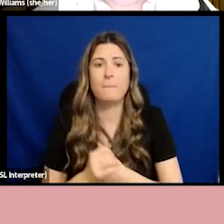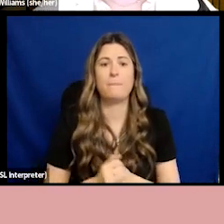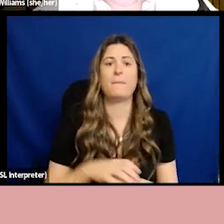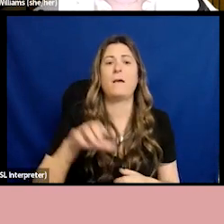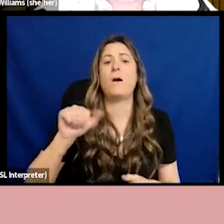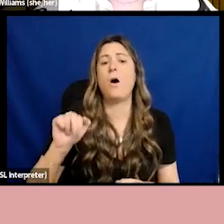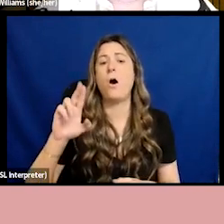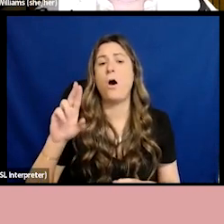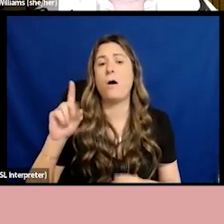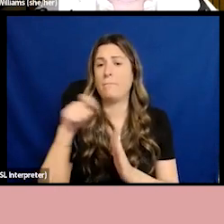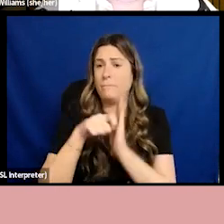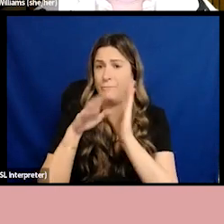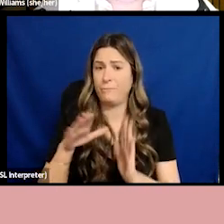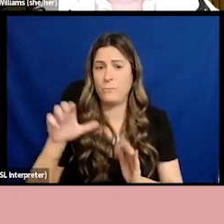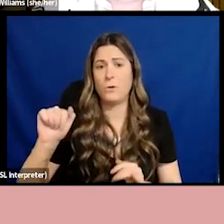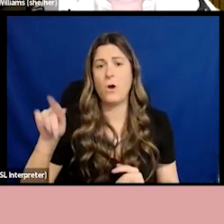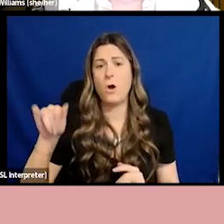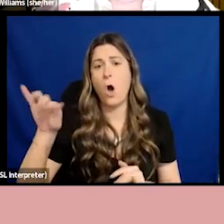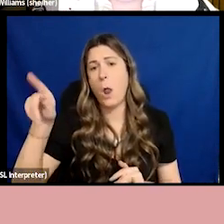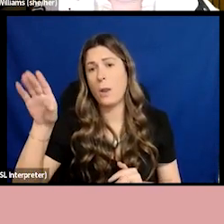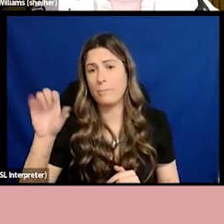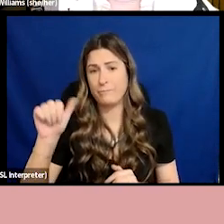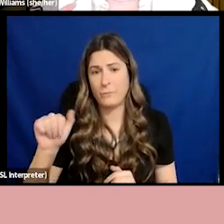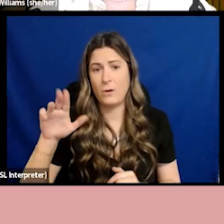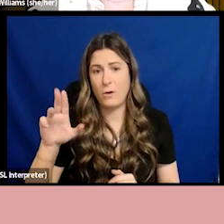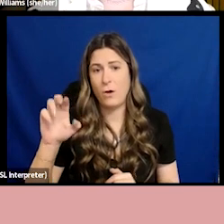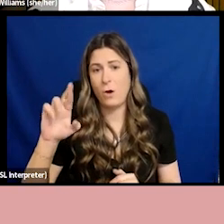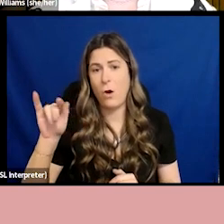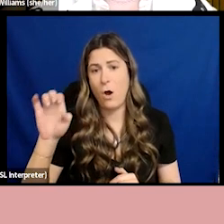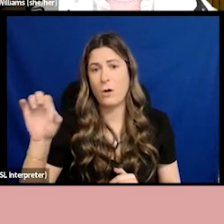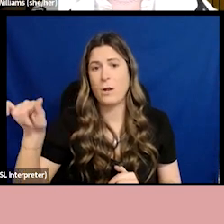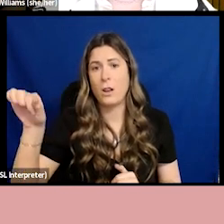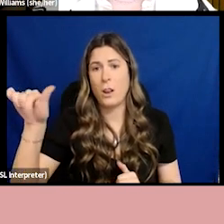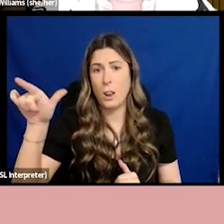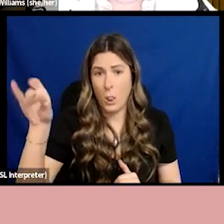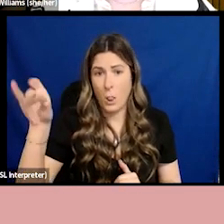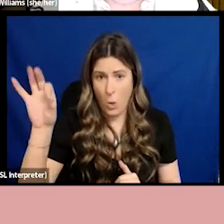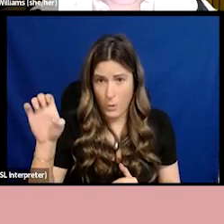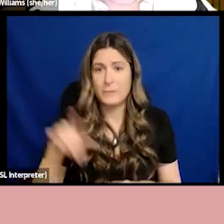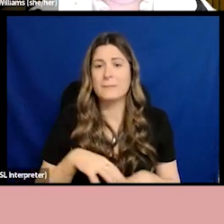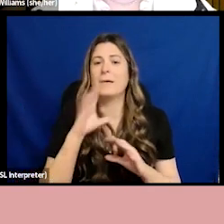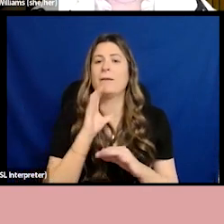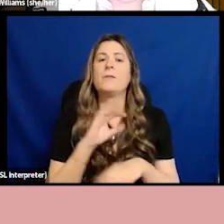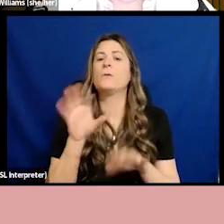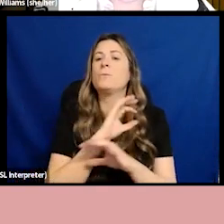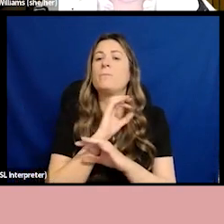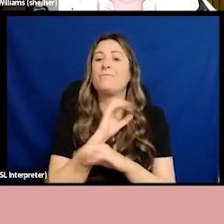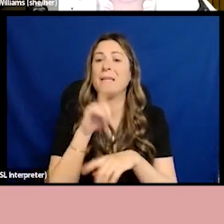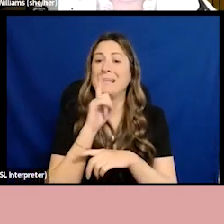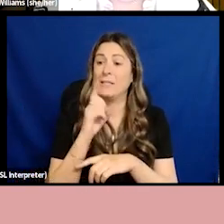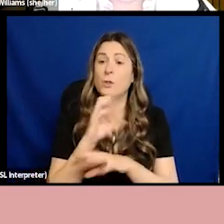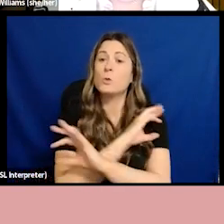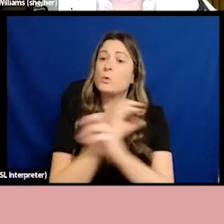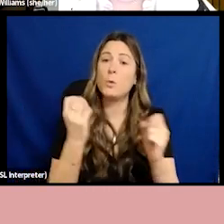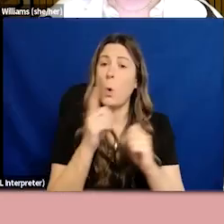None of us are one dimensional. And to best ally with, support and collaborate with people, we have to recognise that,